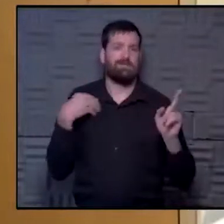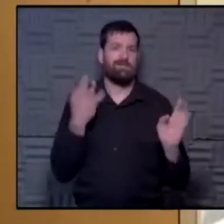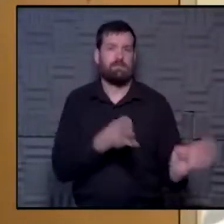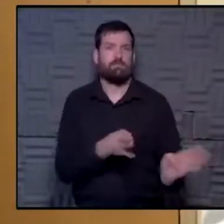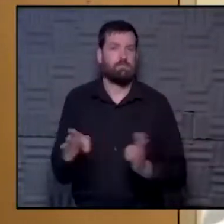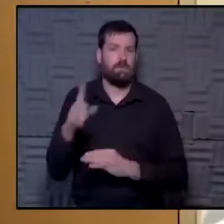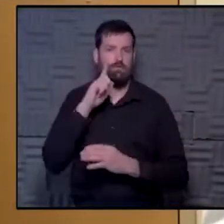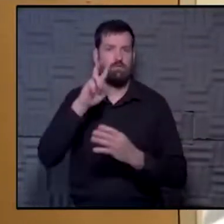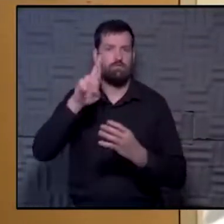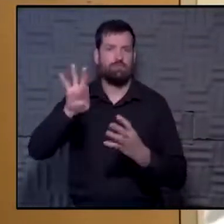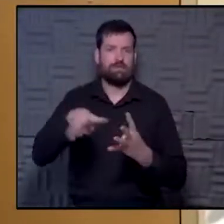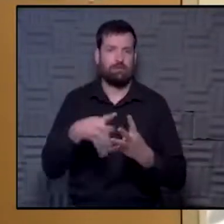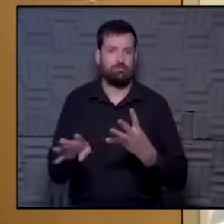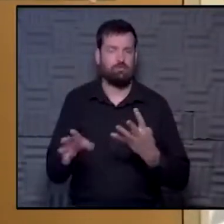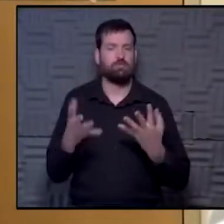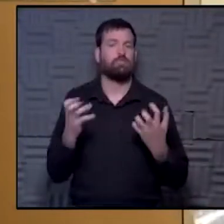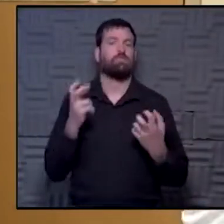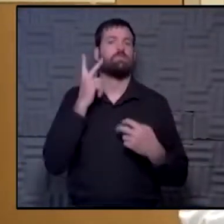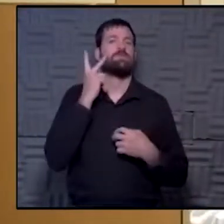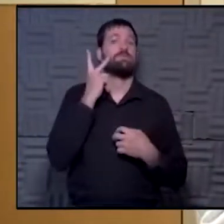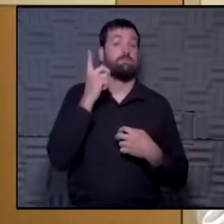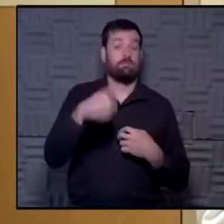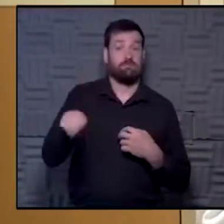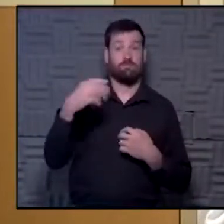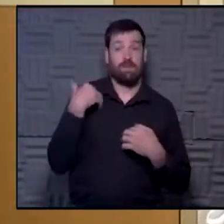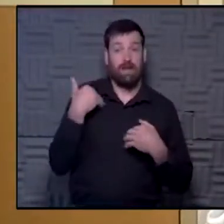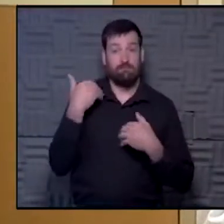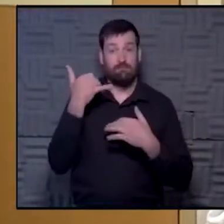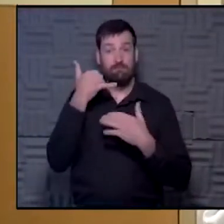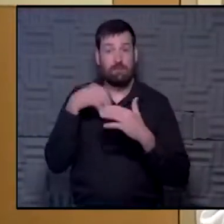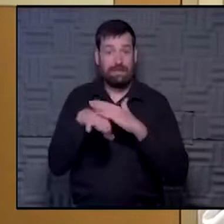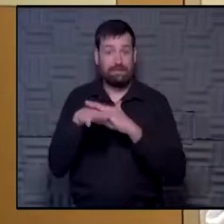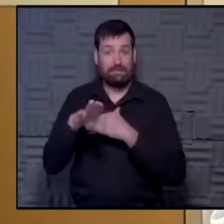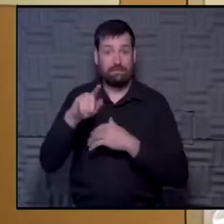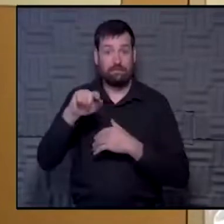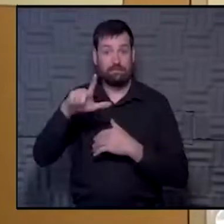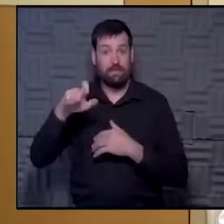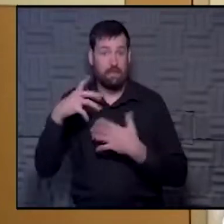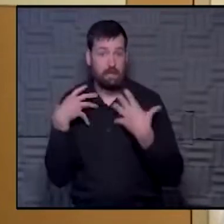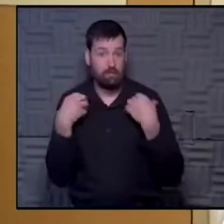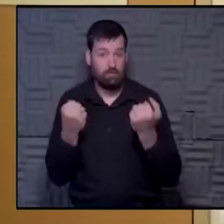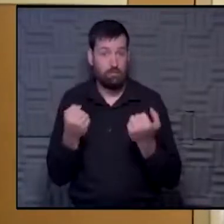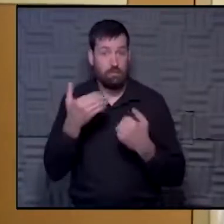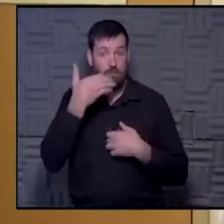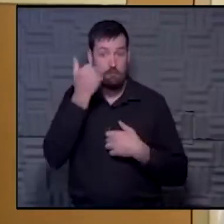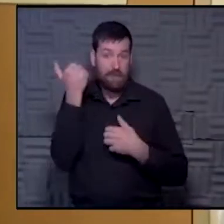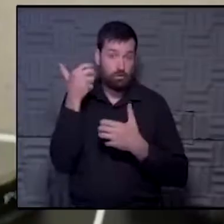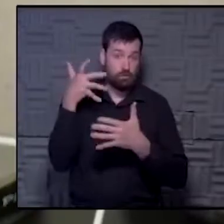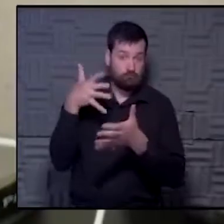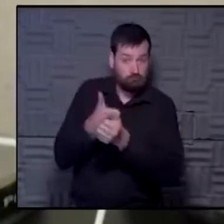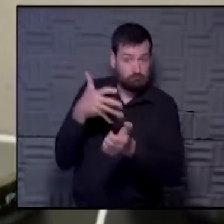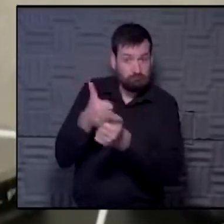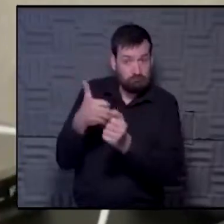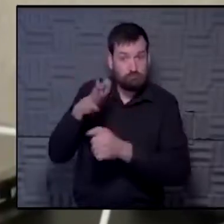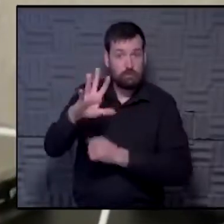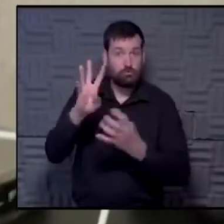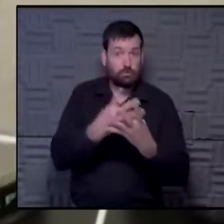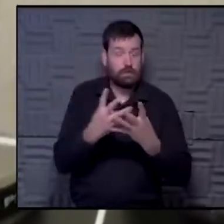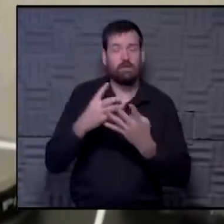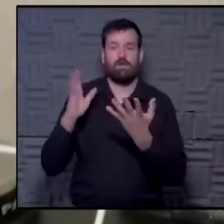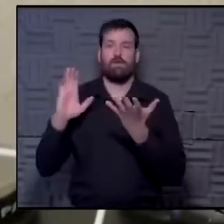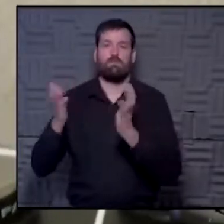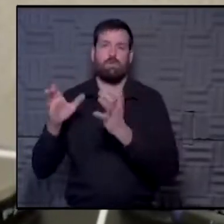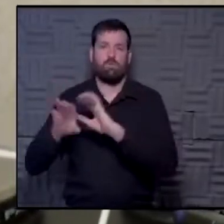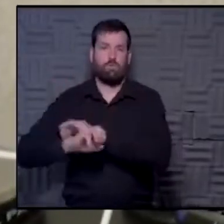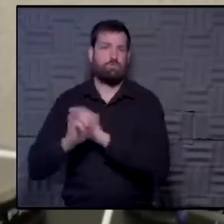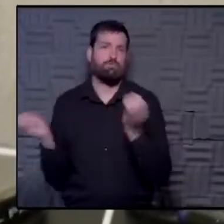reschedule this. So we wanted to see if individuals who had access to telehealth had better upkeep of their screening versus people who didn't